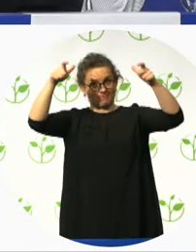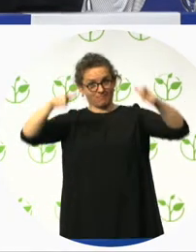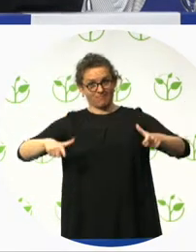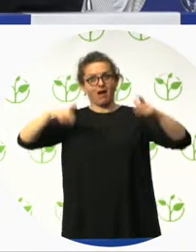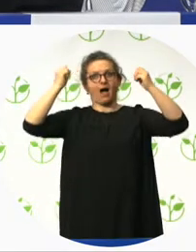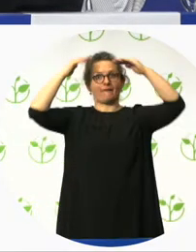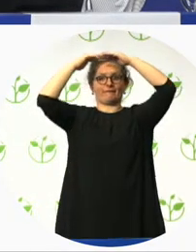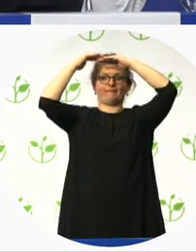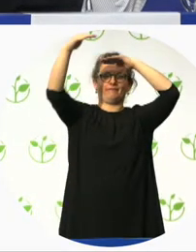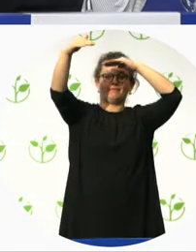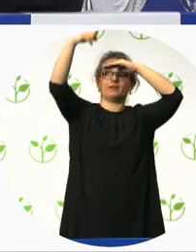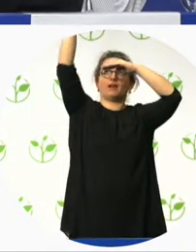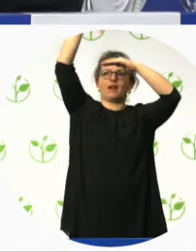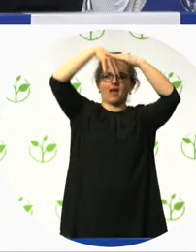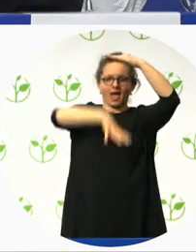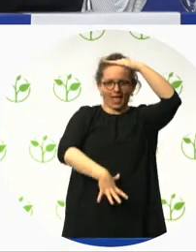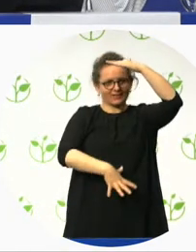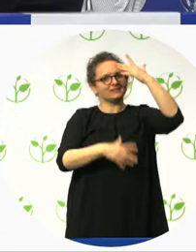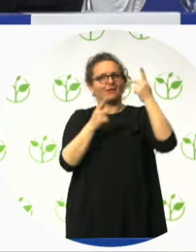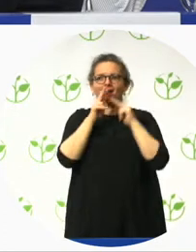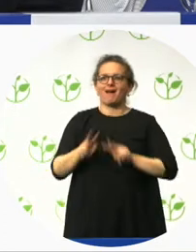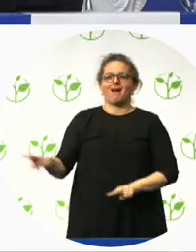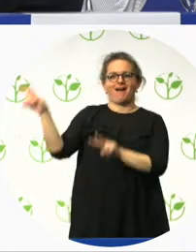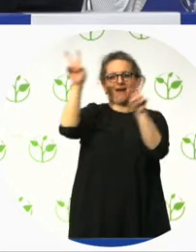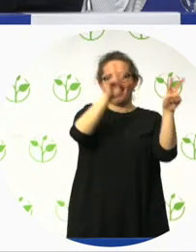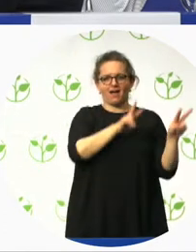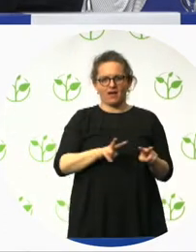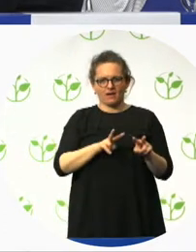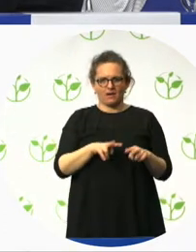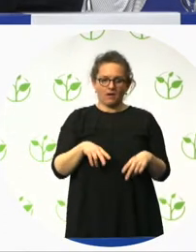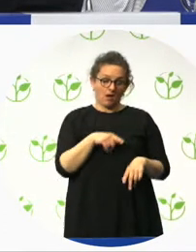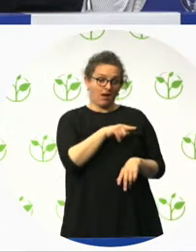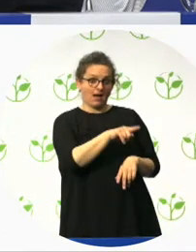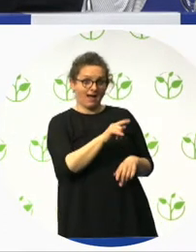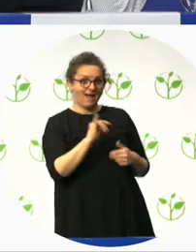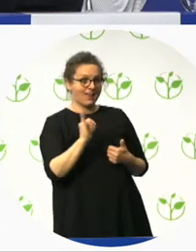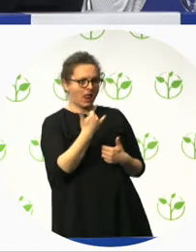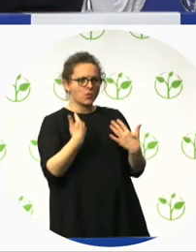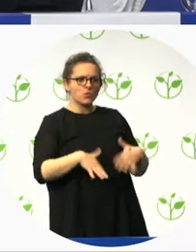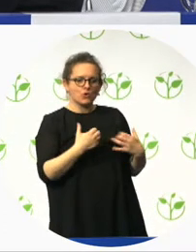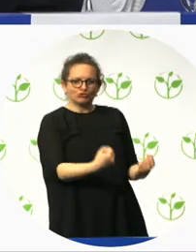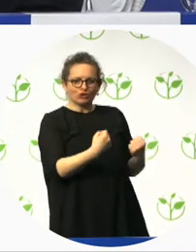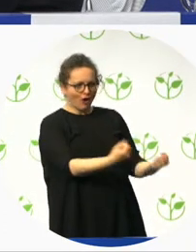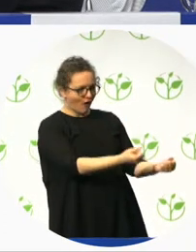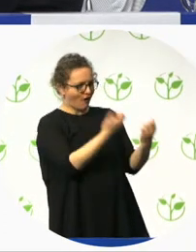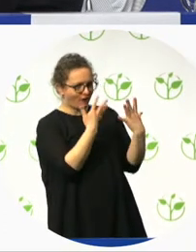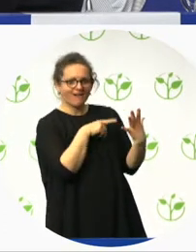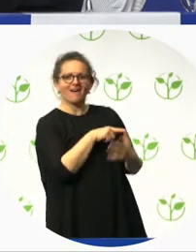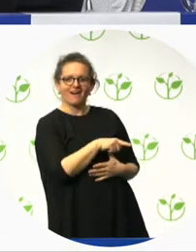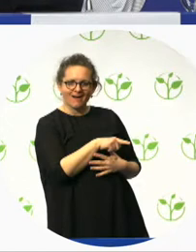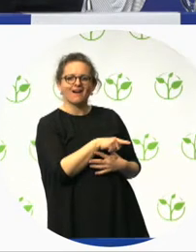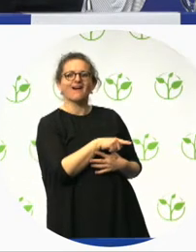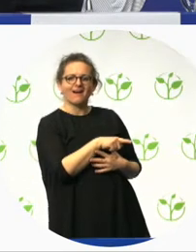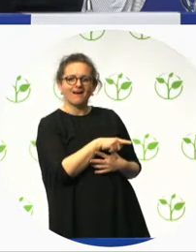The yellow is quite stark. And as many of you know, seniors many times get disoriented in large buildings.